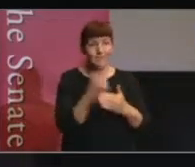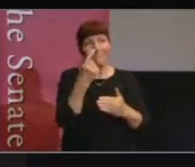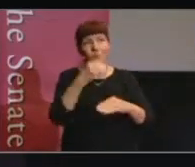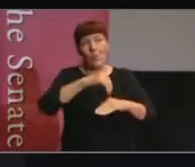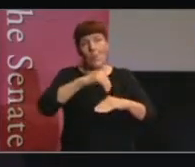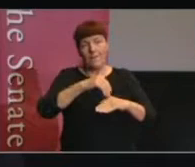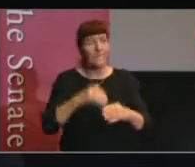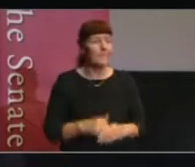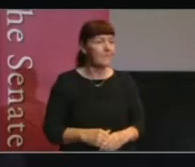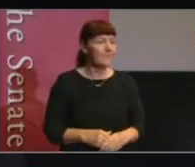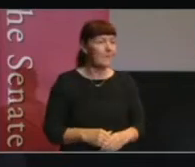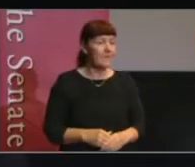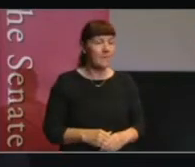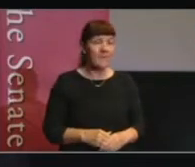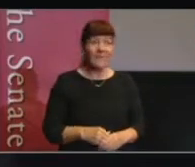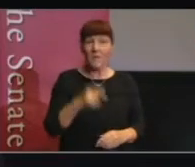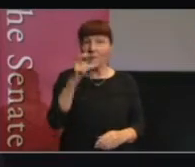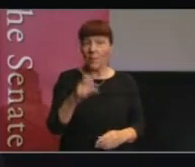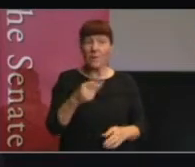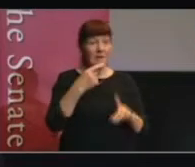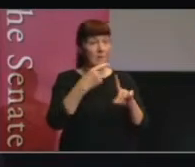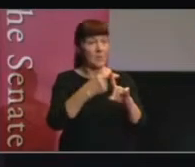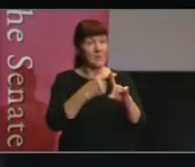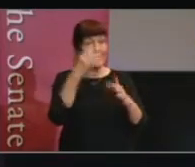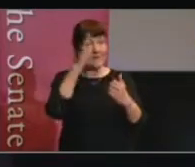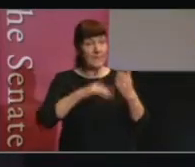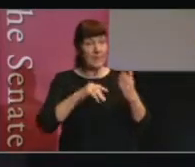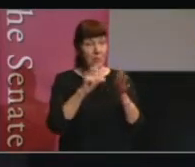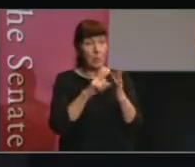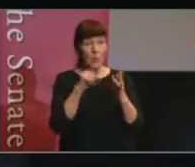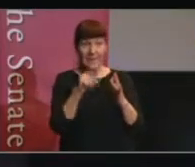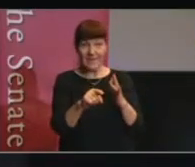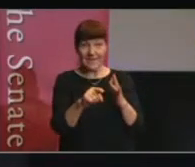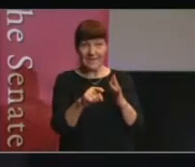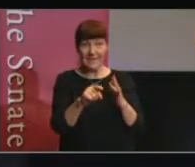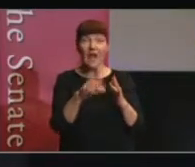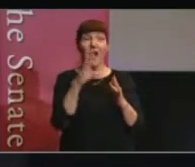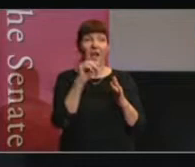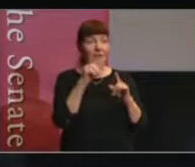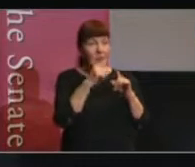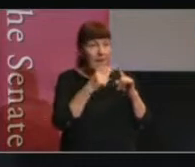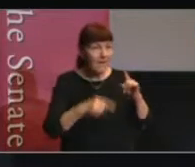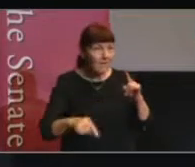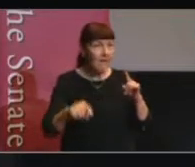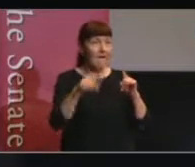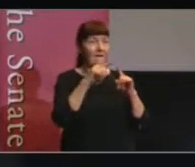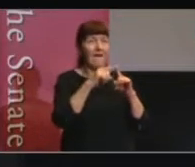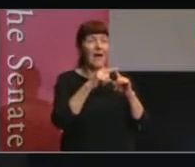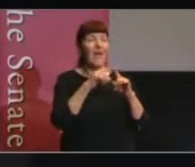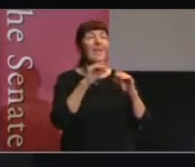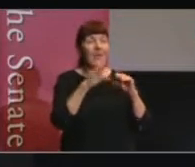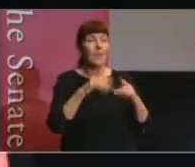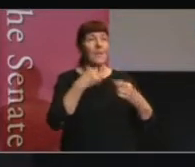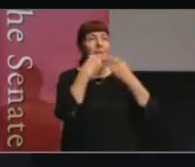If someone has a positive experience by engaging with this and we close that feedback loop by telling them what happened,